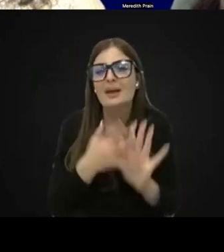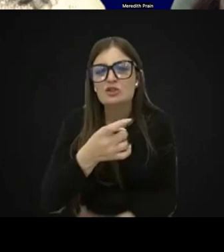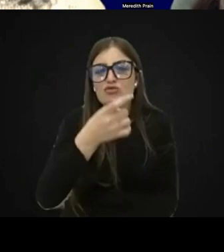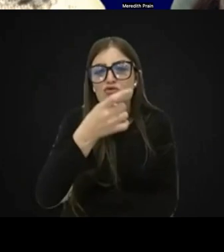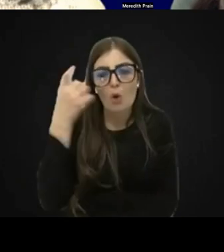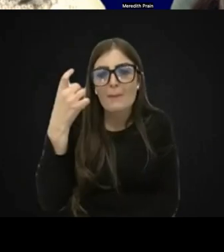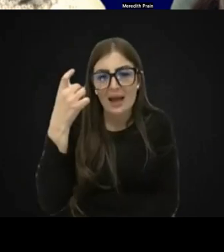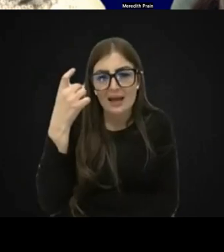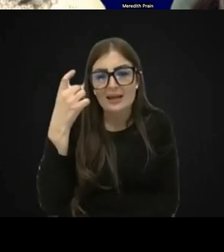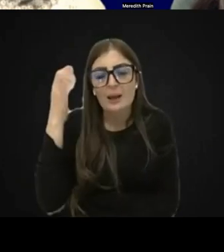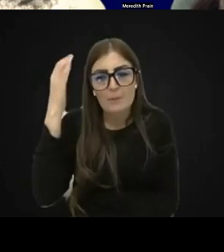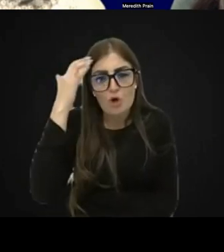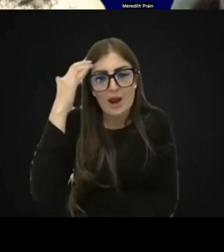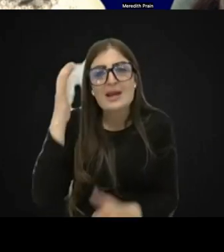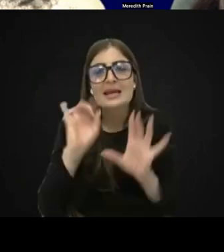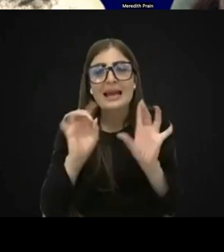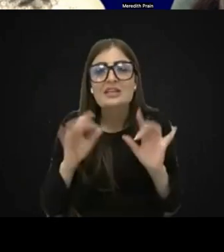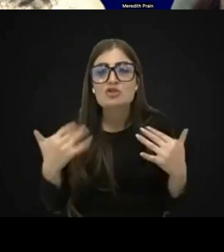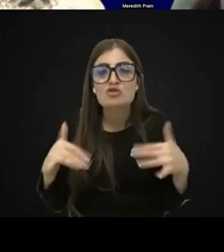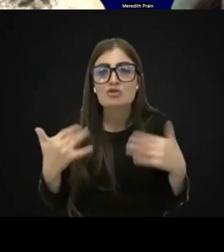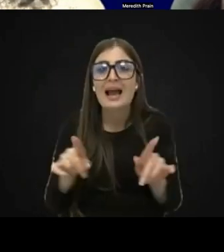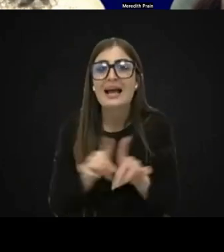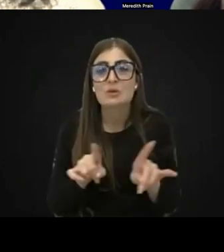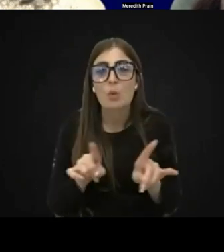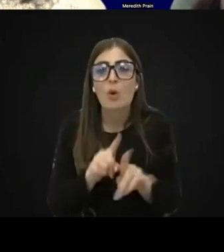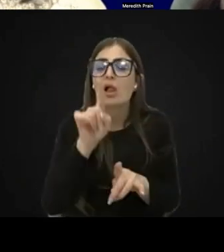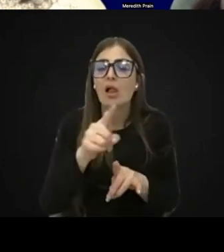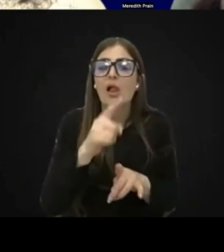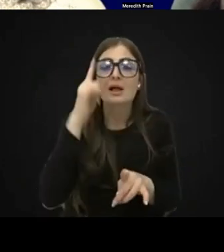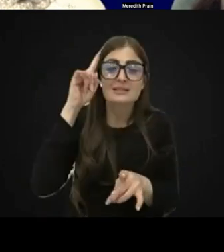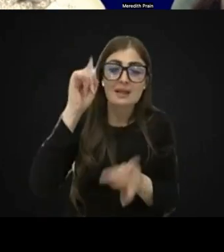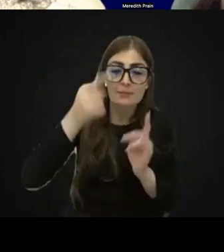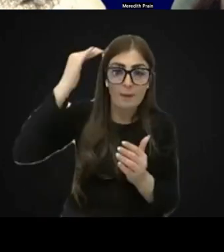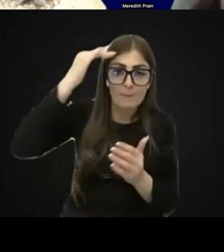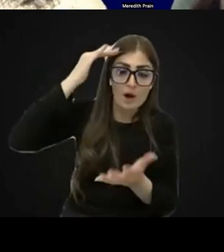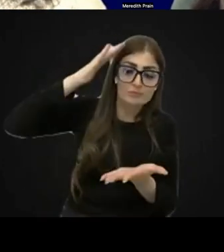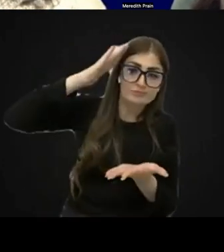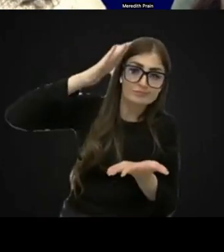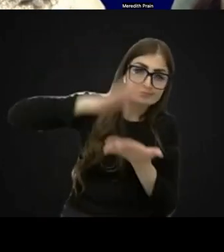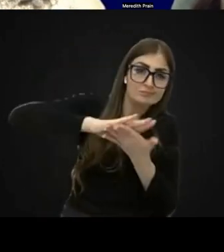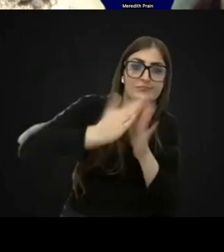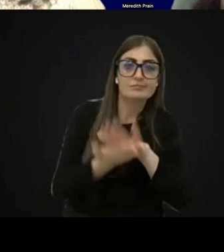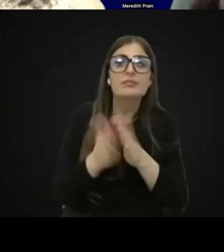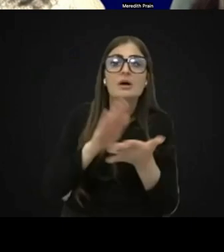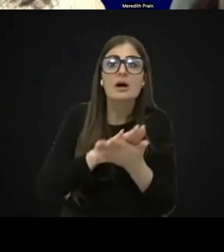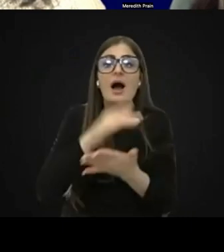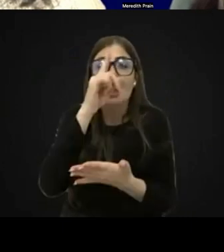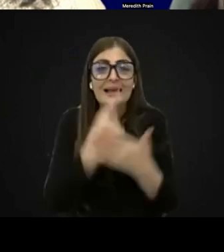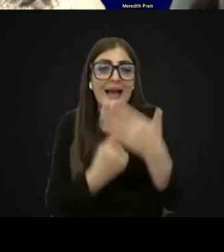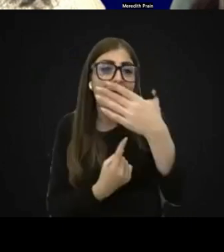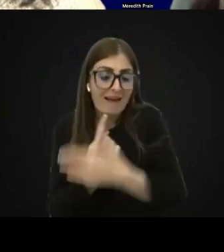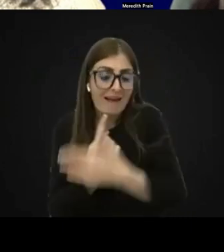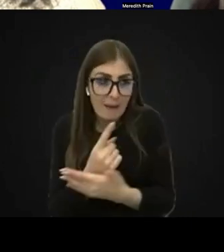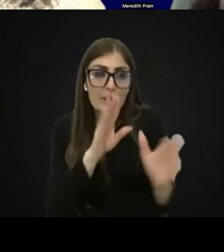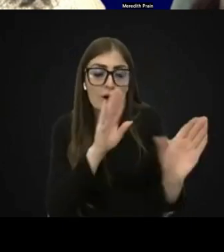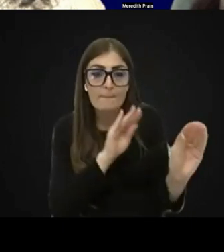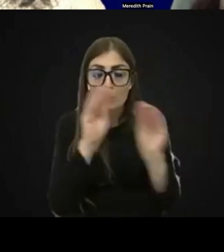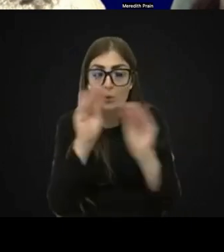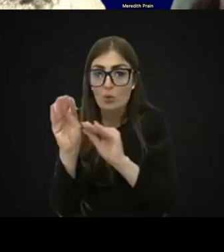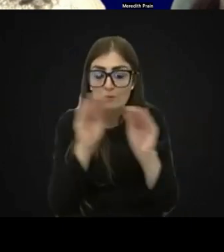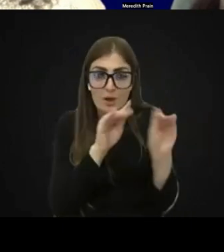the ocular motor system commonly gets impaired. So convergence insufficiency, saccadic movements can